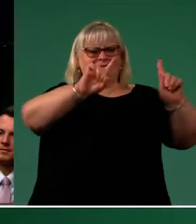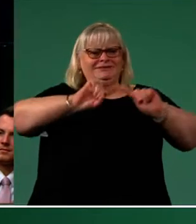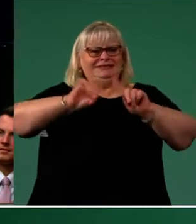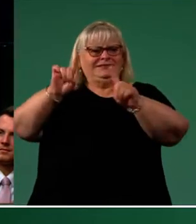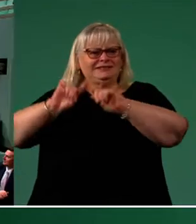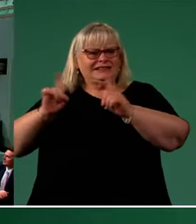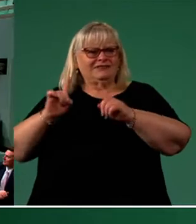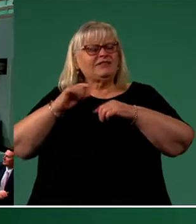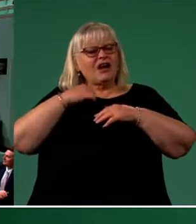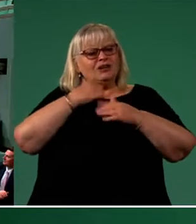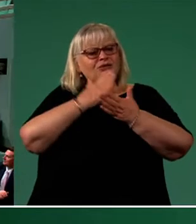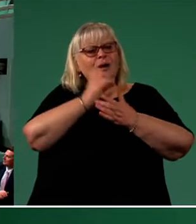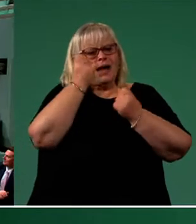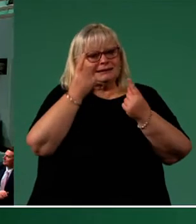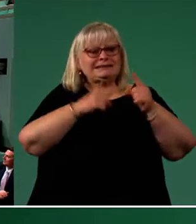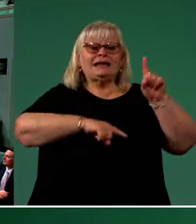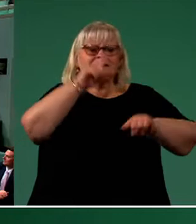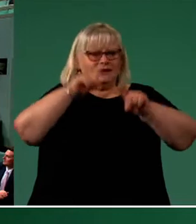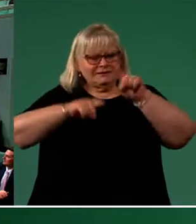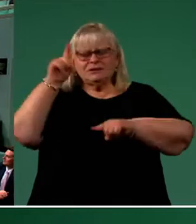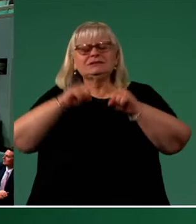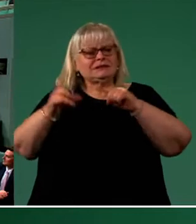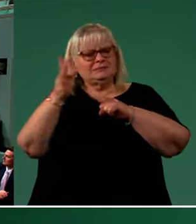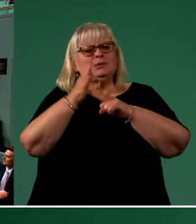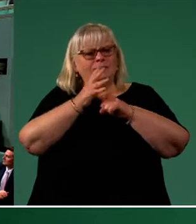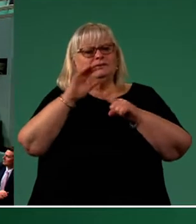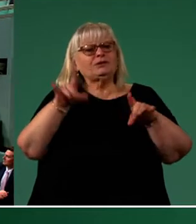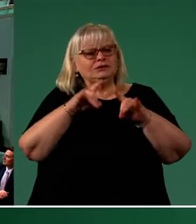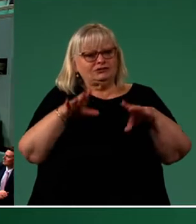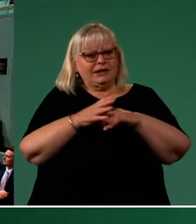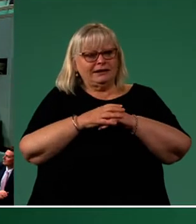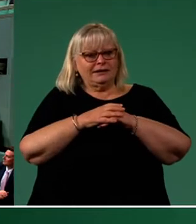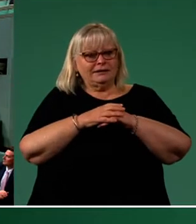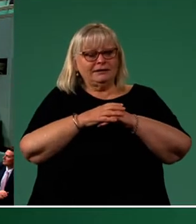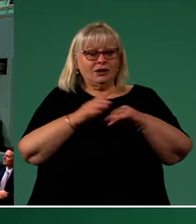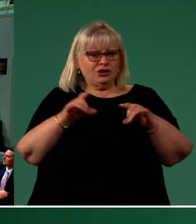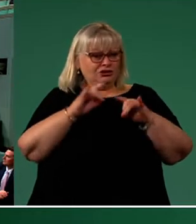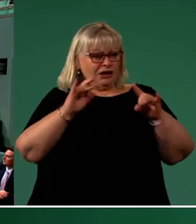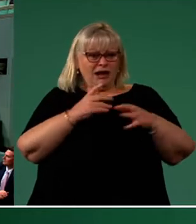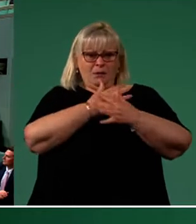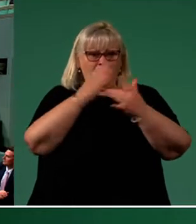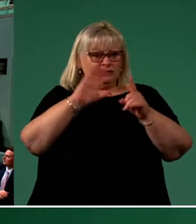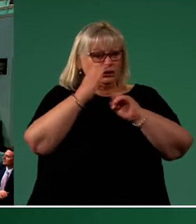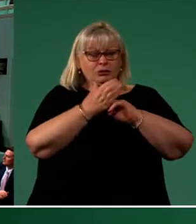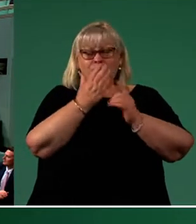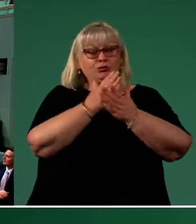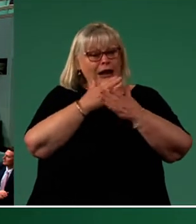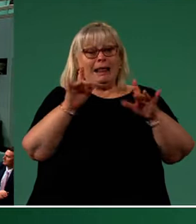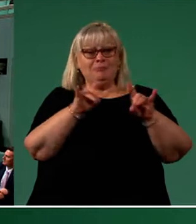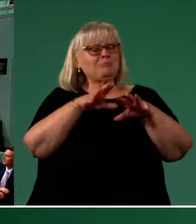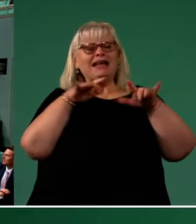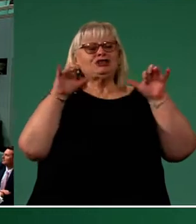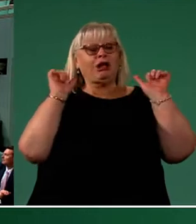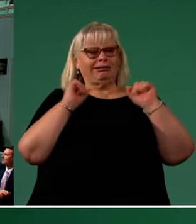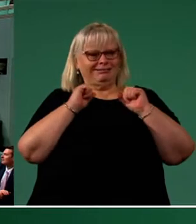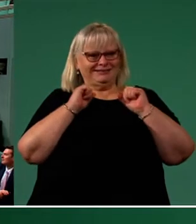understanding of the value that diversity brings to our nation. Australian multiculturalism is truly magical. The way